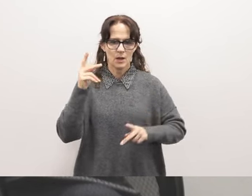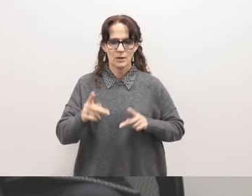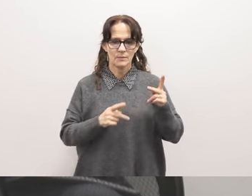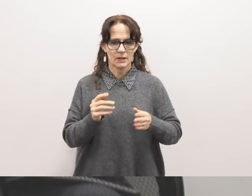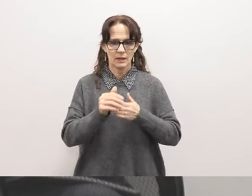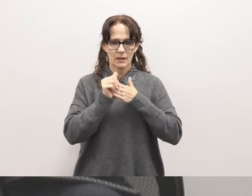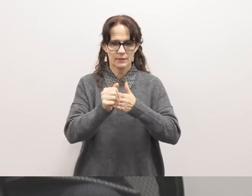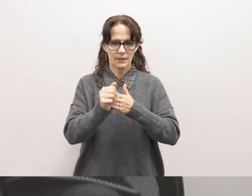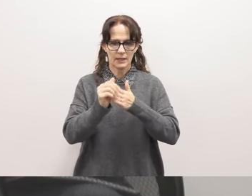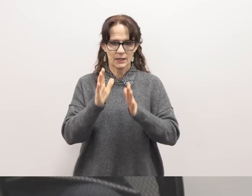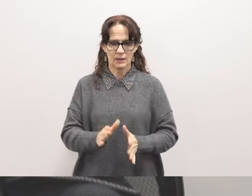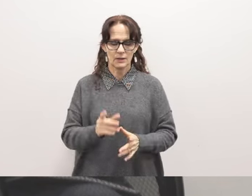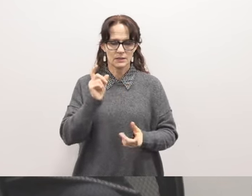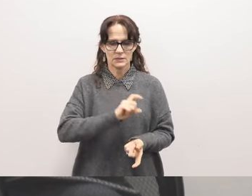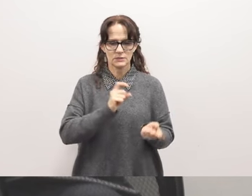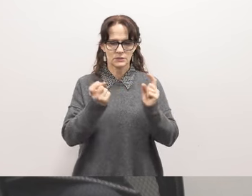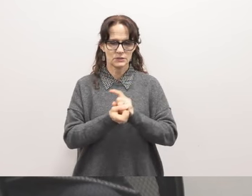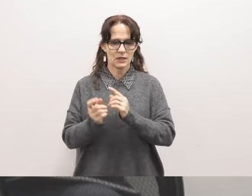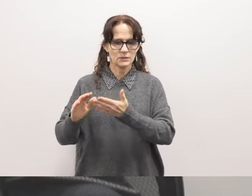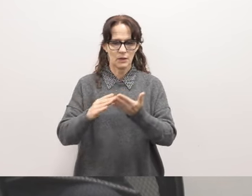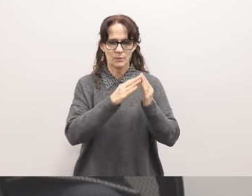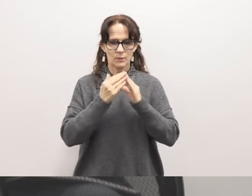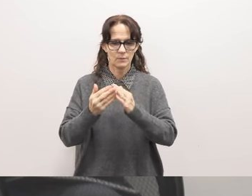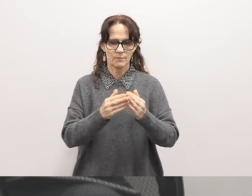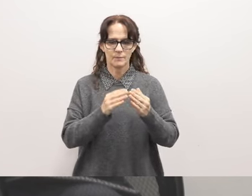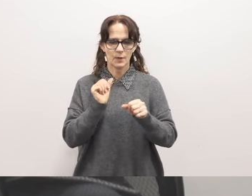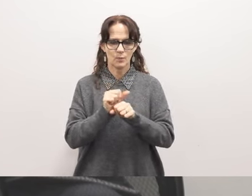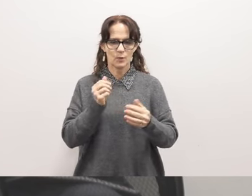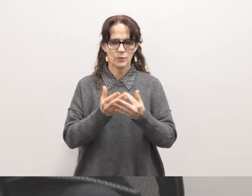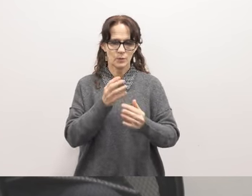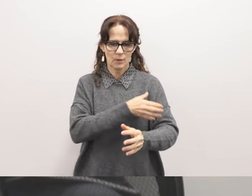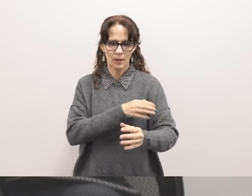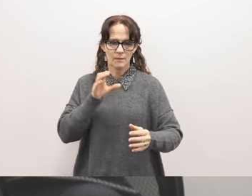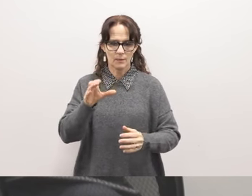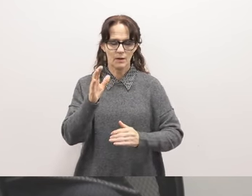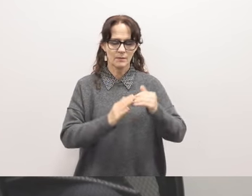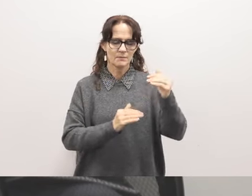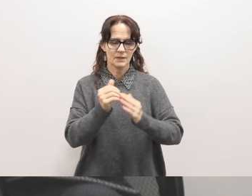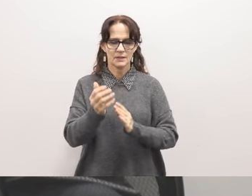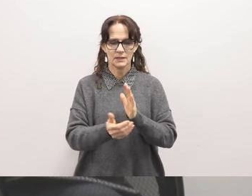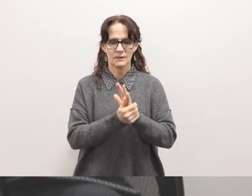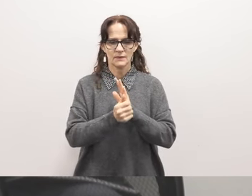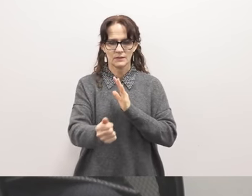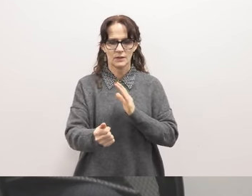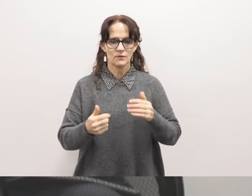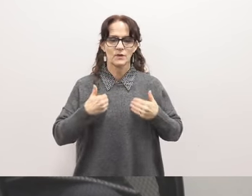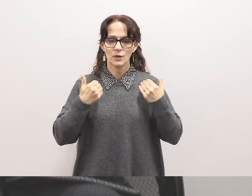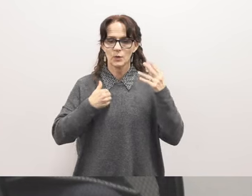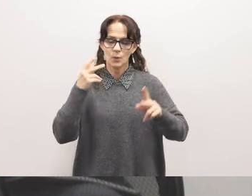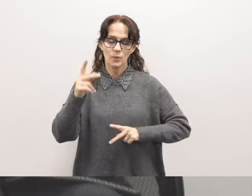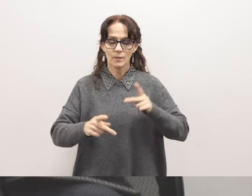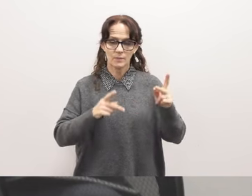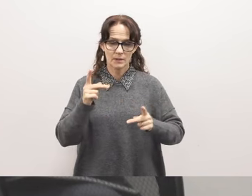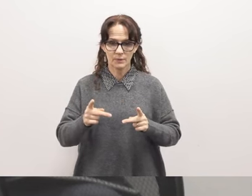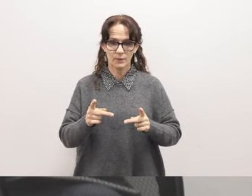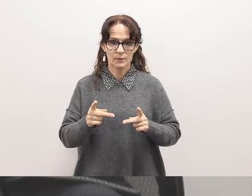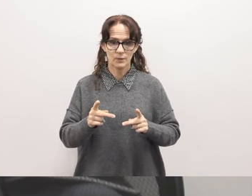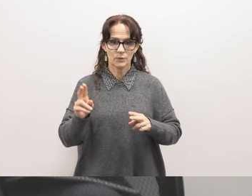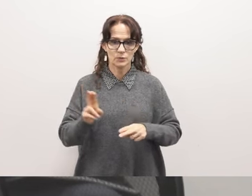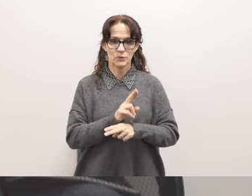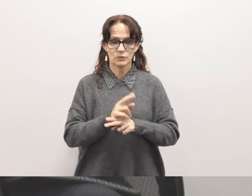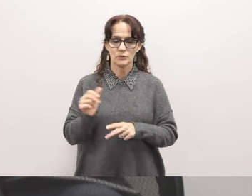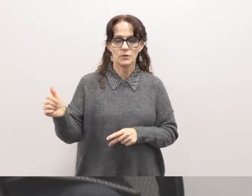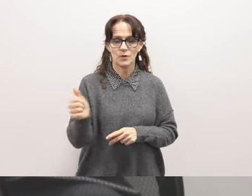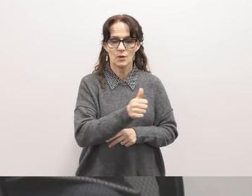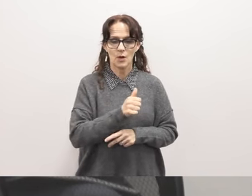the leaders and that we need to transform our communities and work through empowering and building the skills of youth people to exercise their own agency,